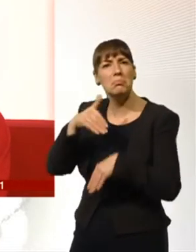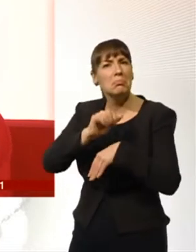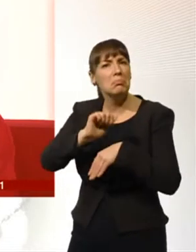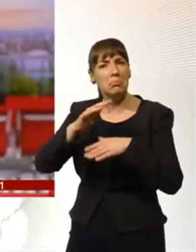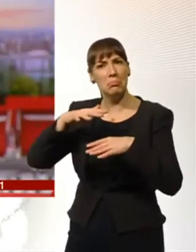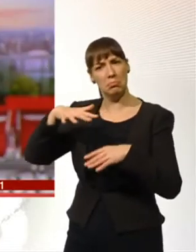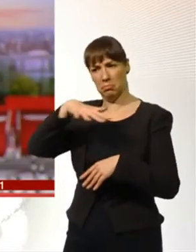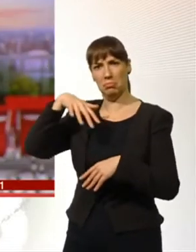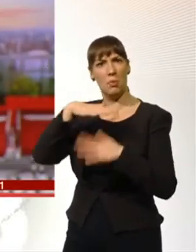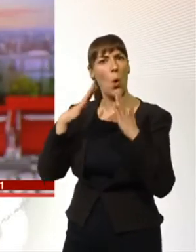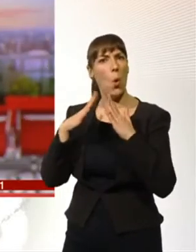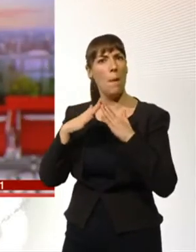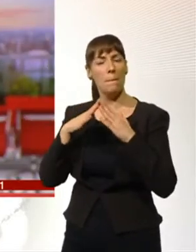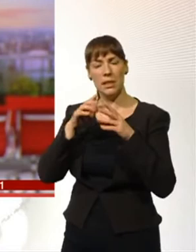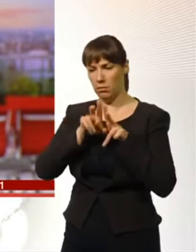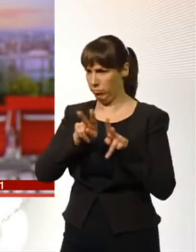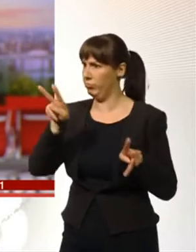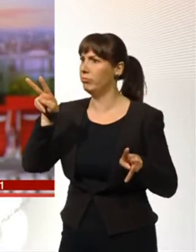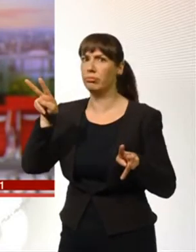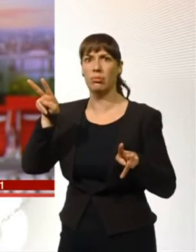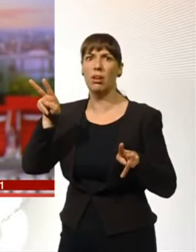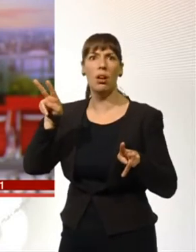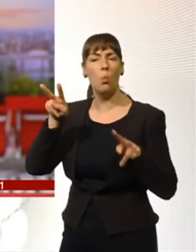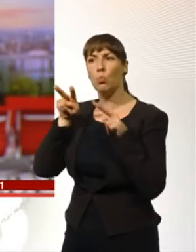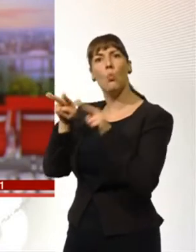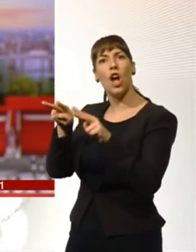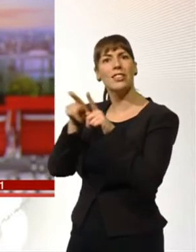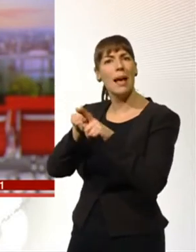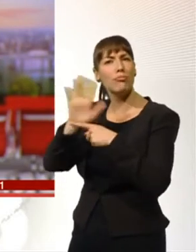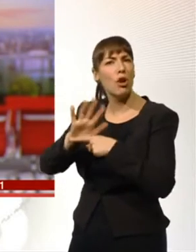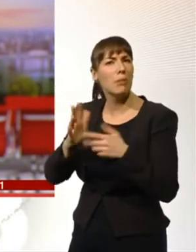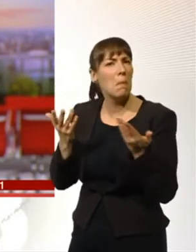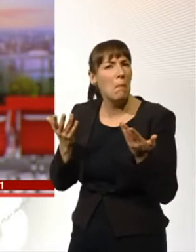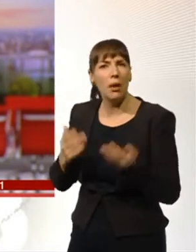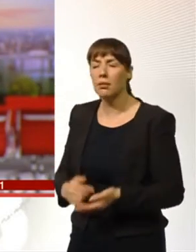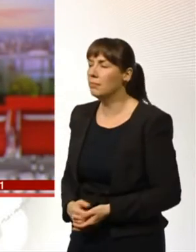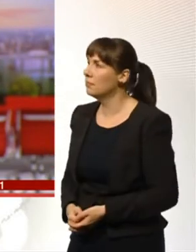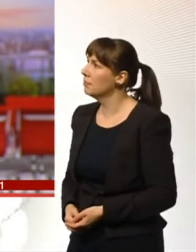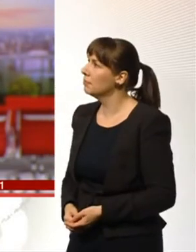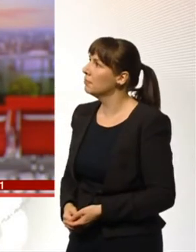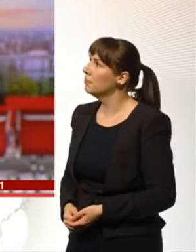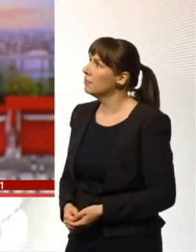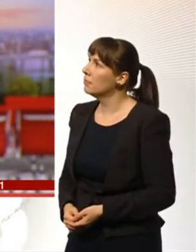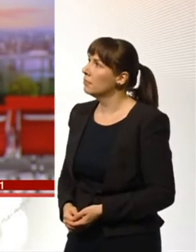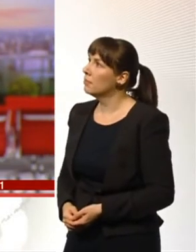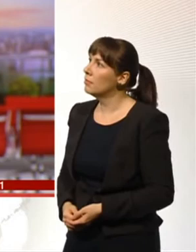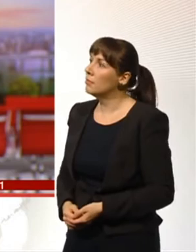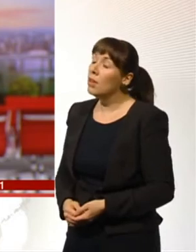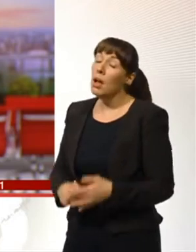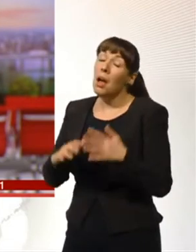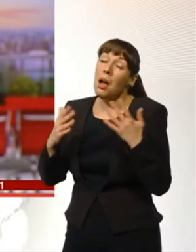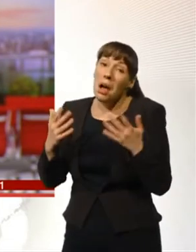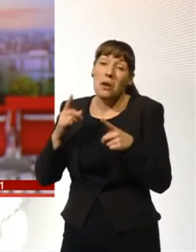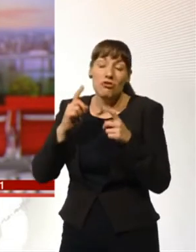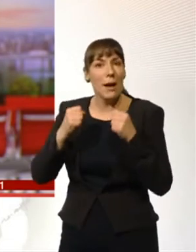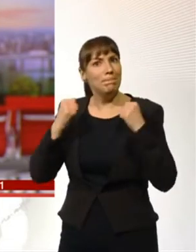the fact that you're not, perhaps, sharing, I don't know, experiences or watching things together? Well, I think, really, we've tried to embrace it and look at the positives. I